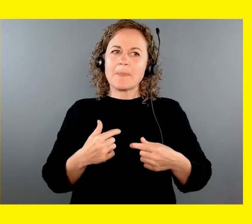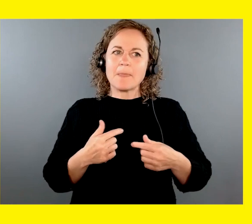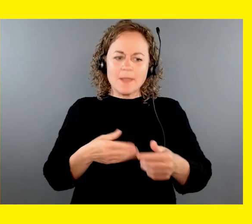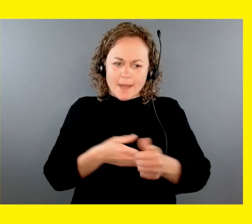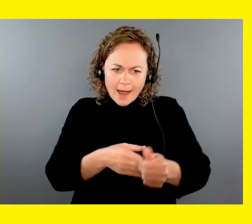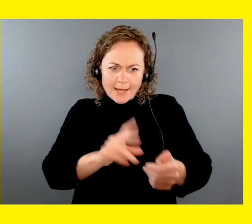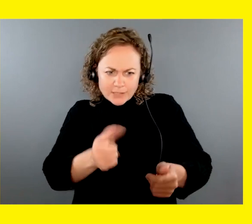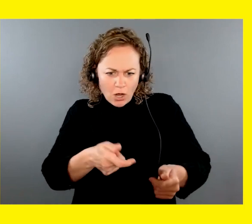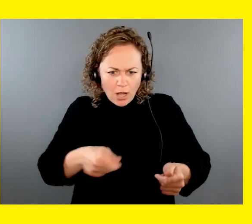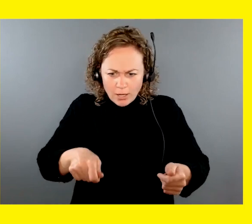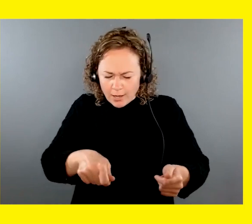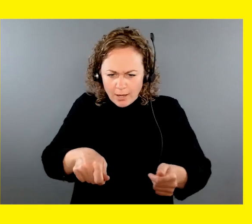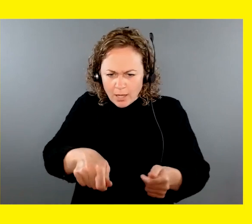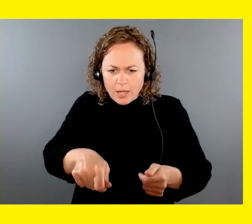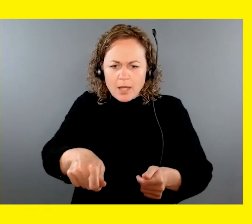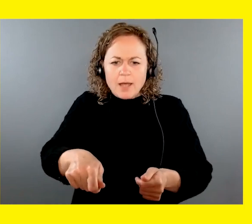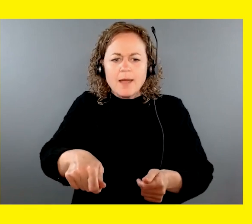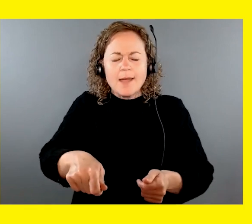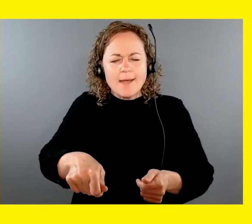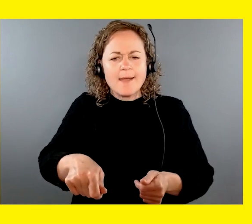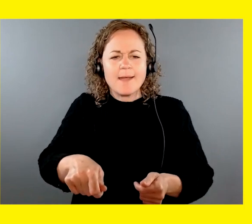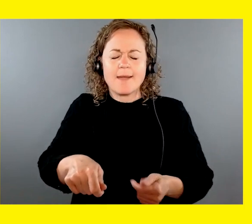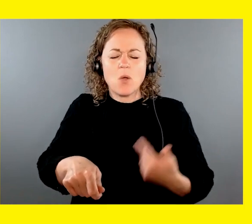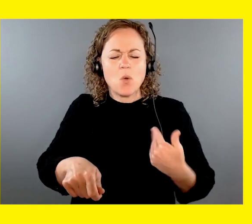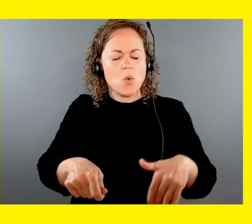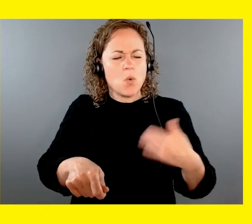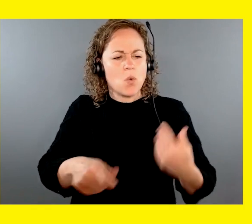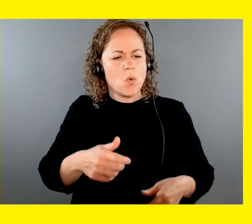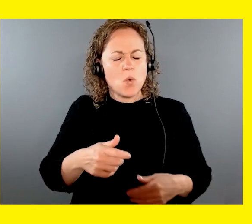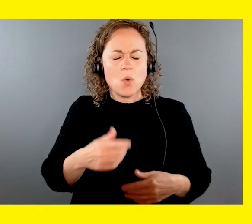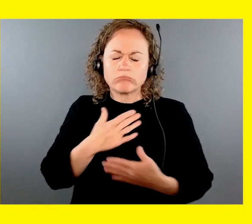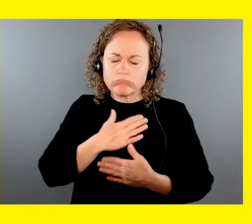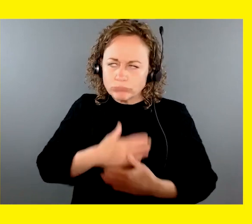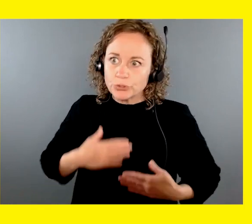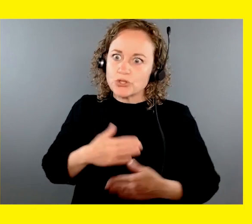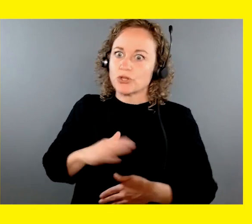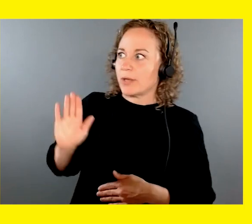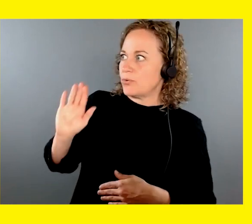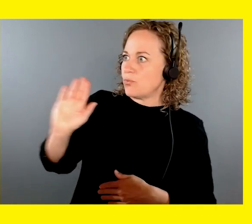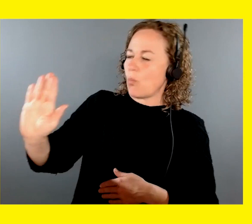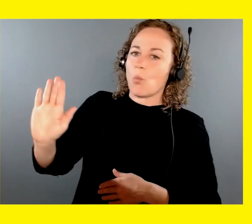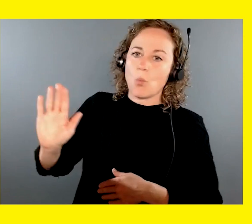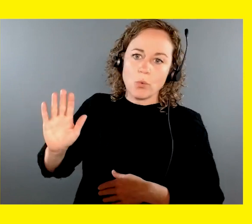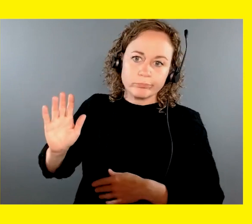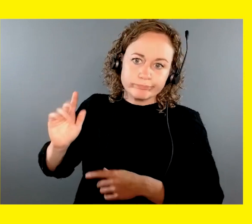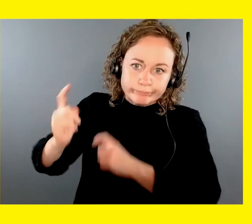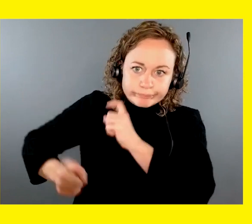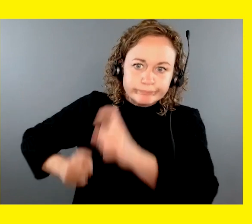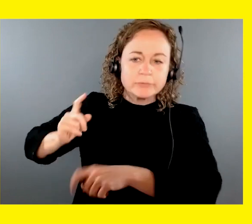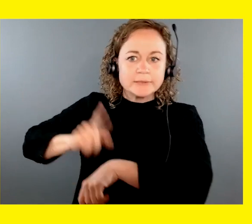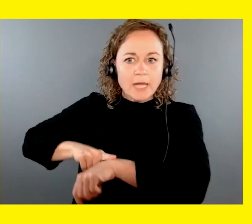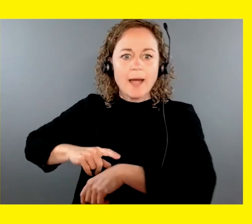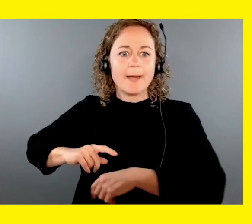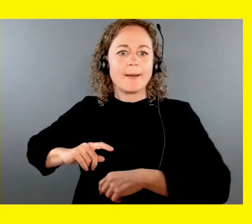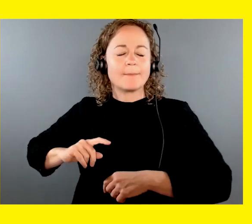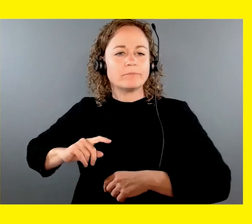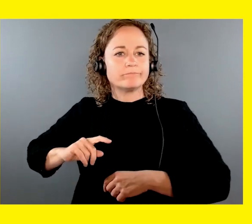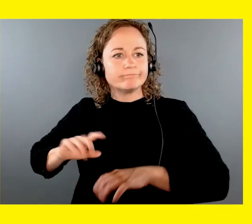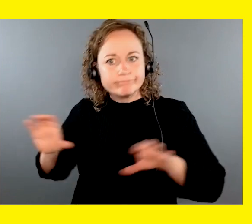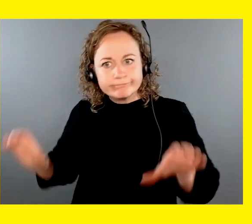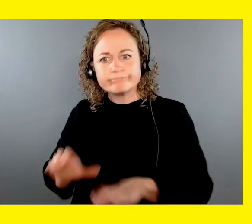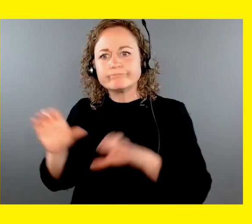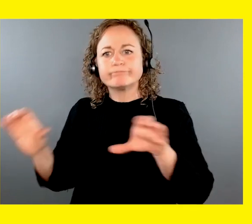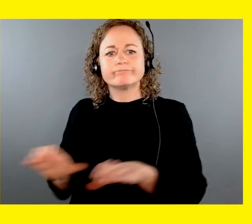all appreciate the generosity that our puppy raisers and boarders have demonstrated in